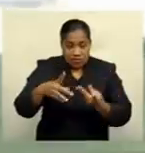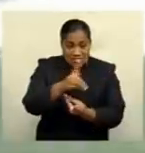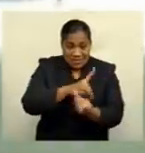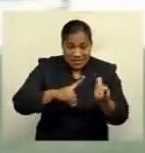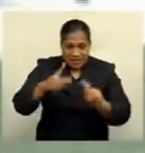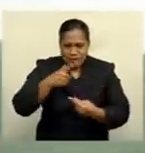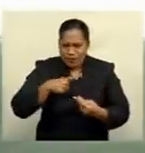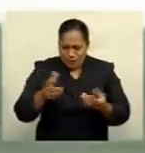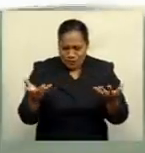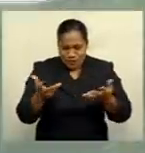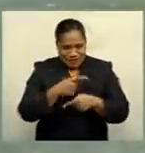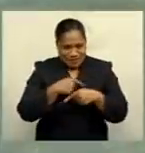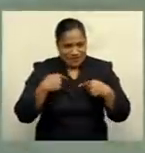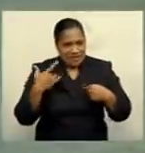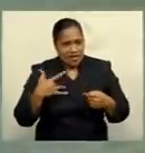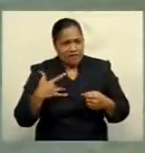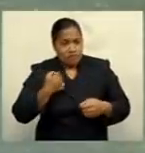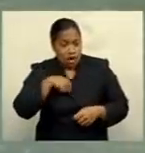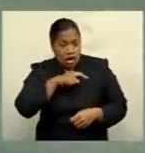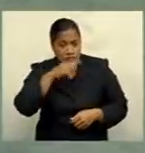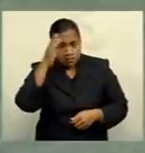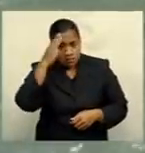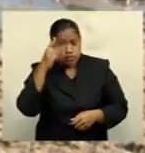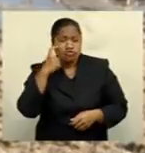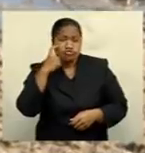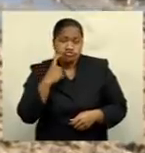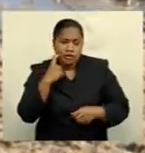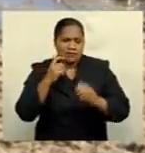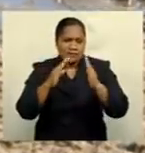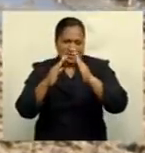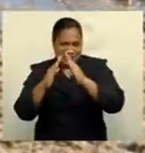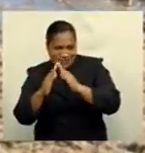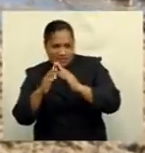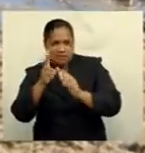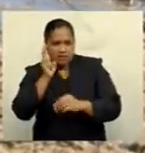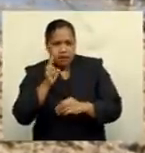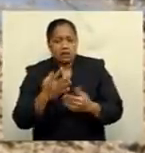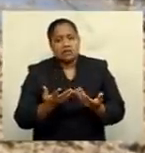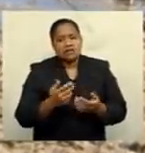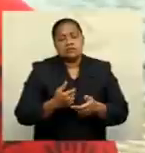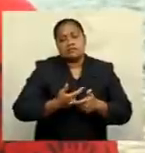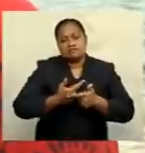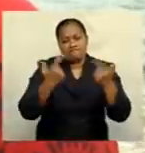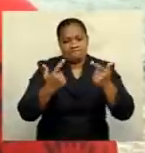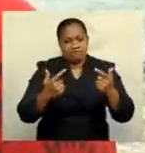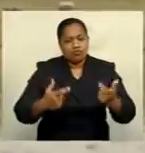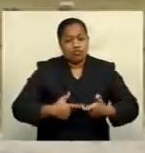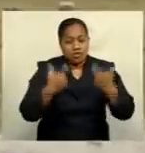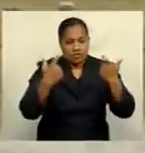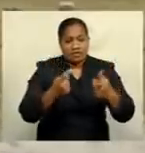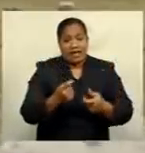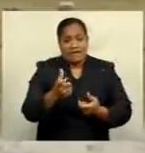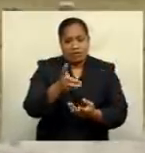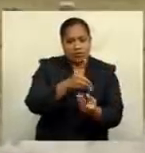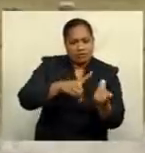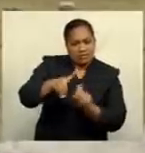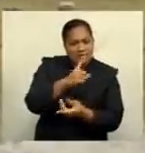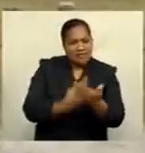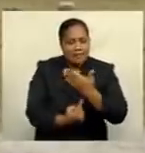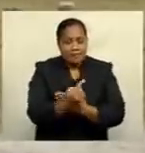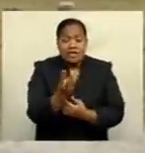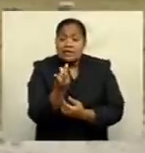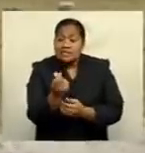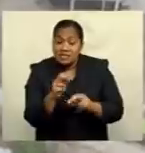location. For us mothers, trying to get our houses in place again is also a major challenge after a disaster. Some families from